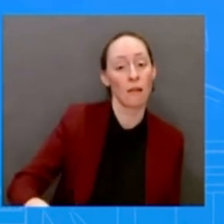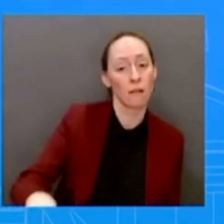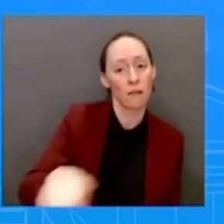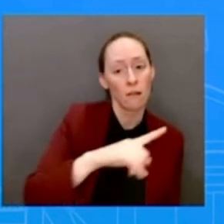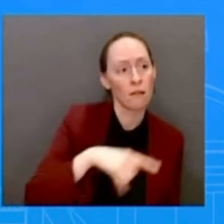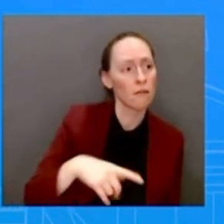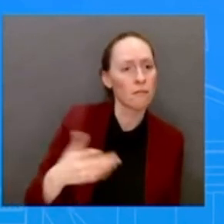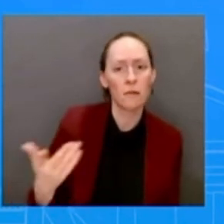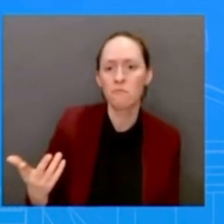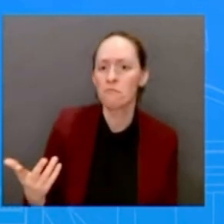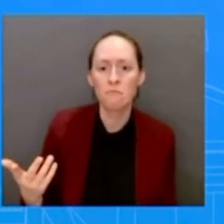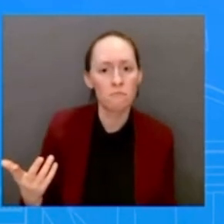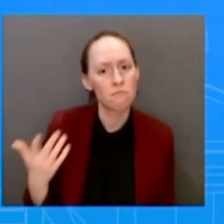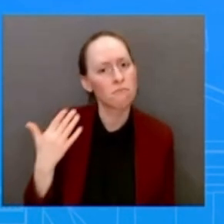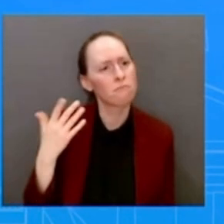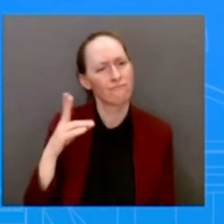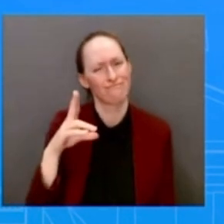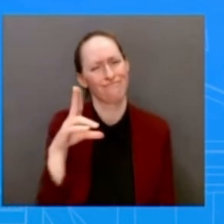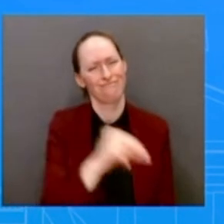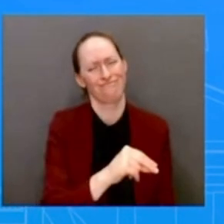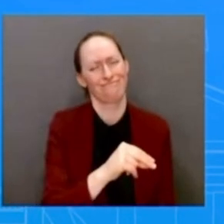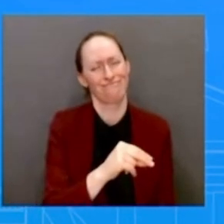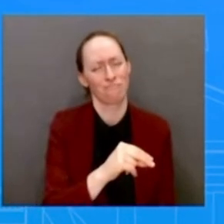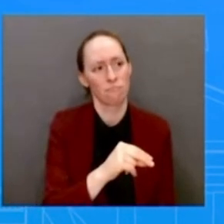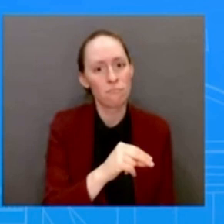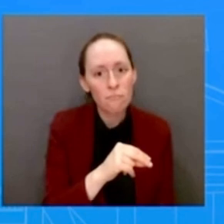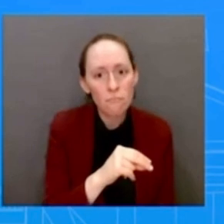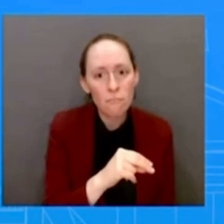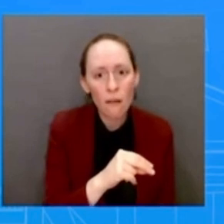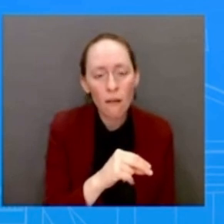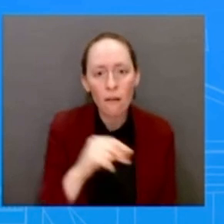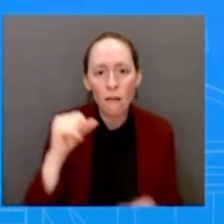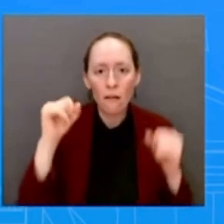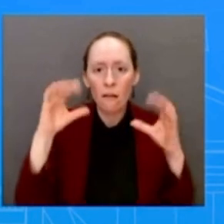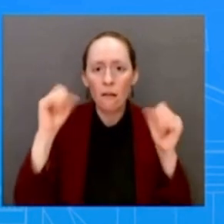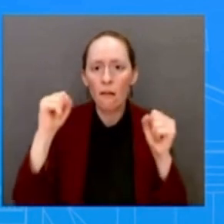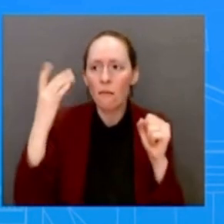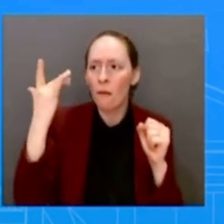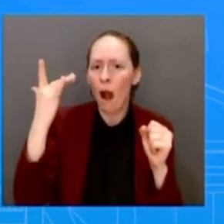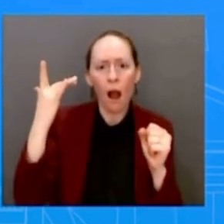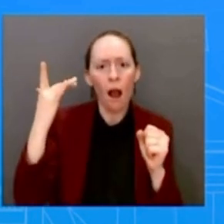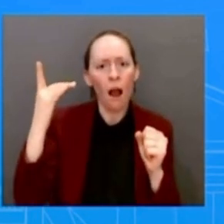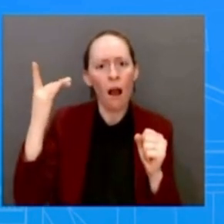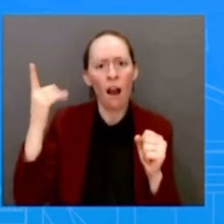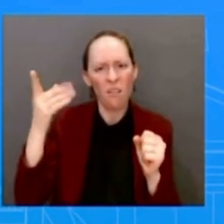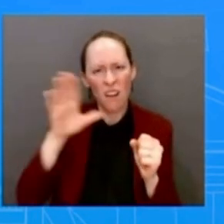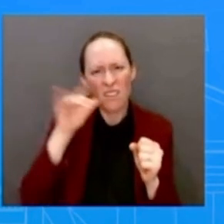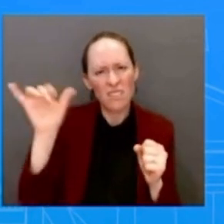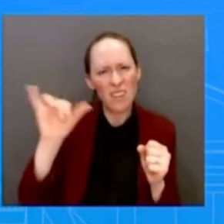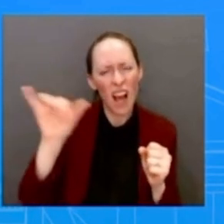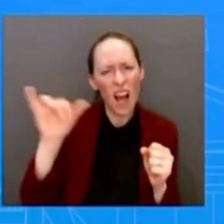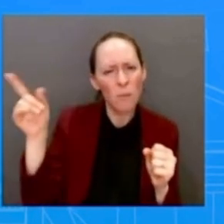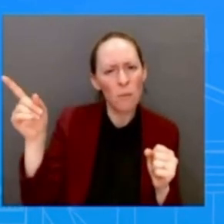this position clear before that vote had taken place in the House? So, look, when we put out the SAP,